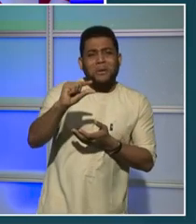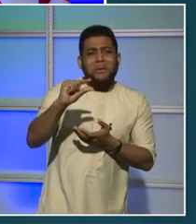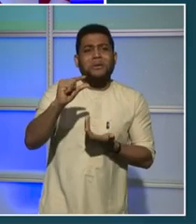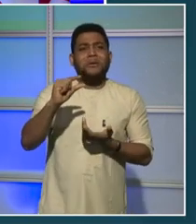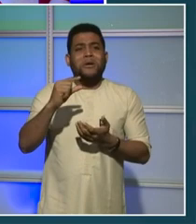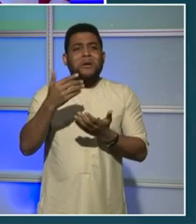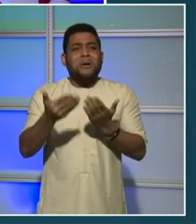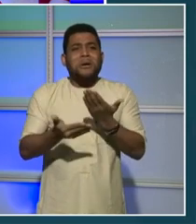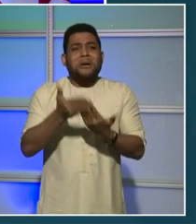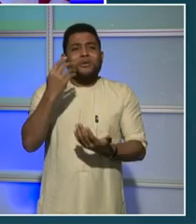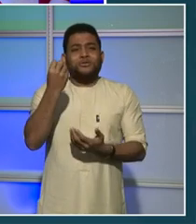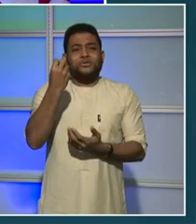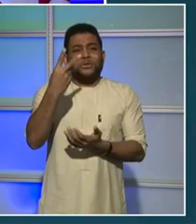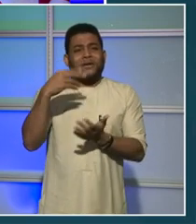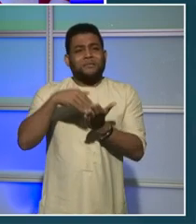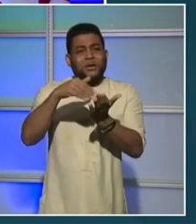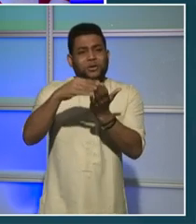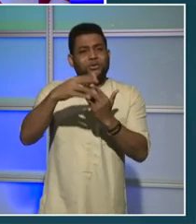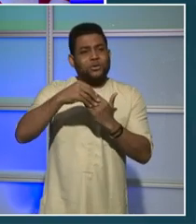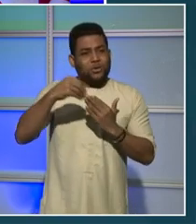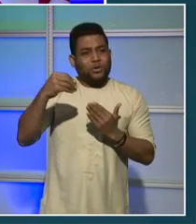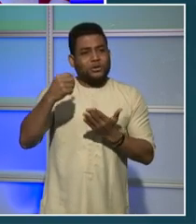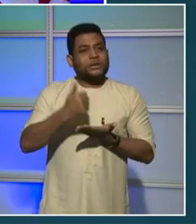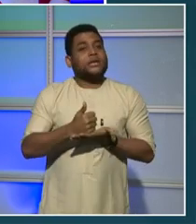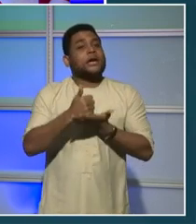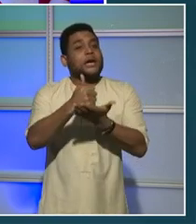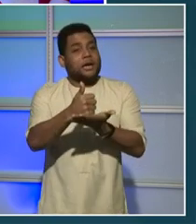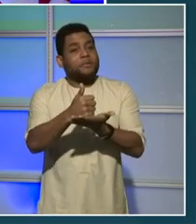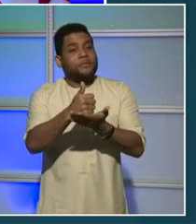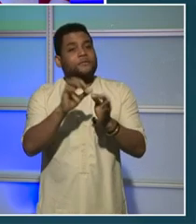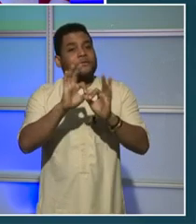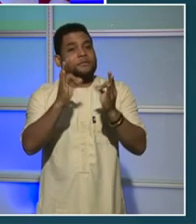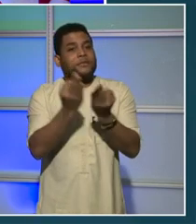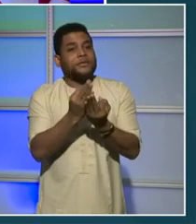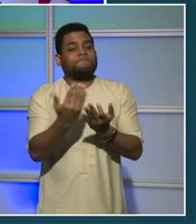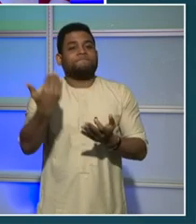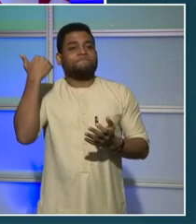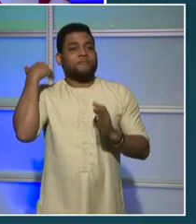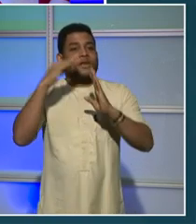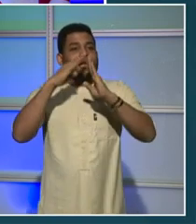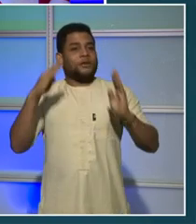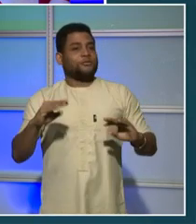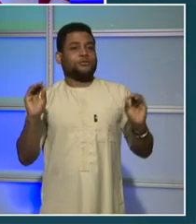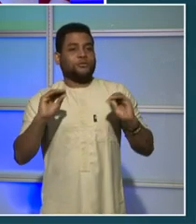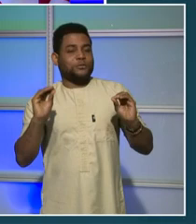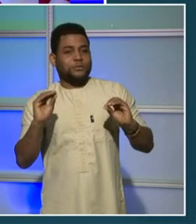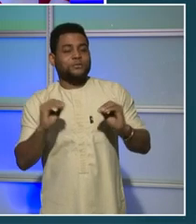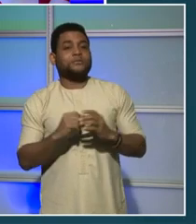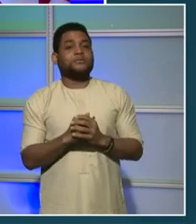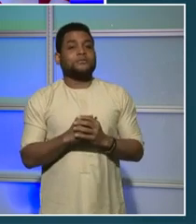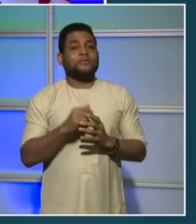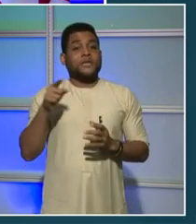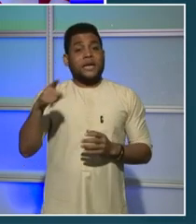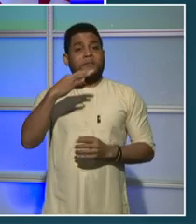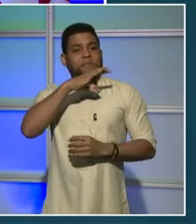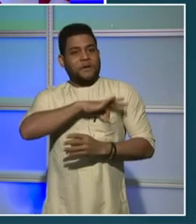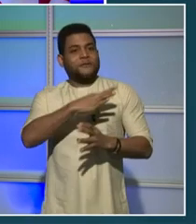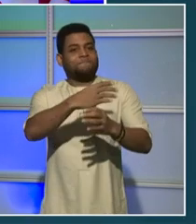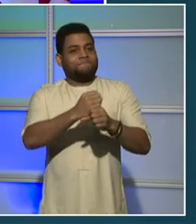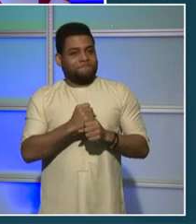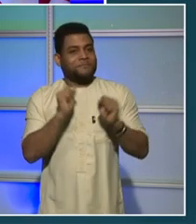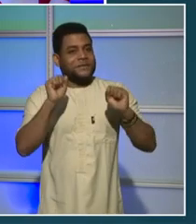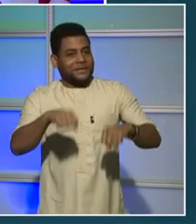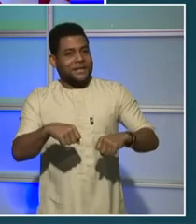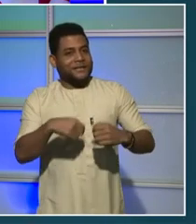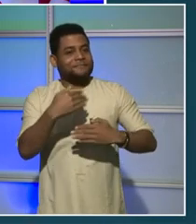investment to help families who have experienced homelessness avoid the benefits cliff as they advance in